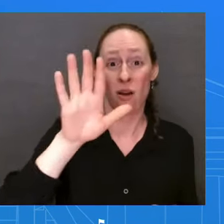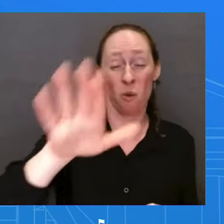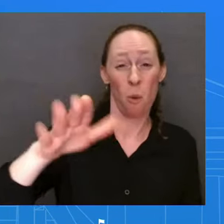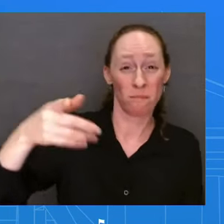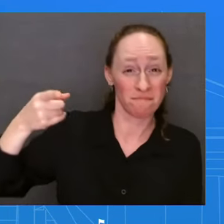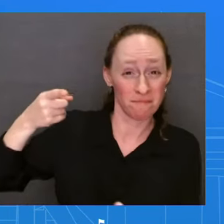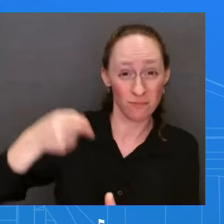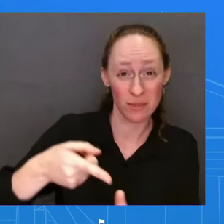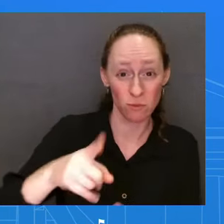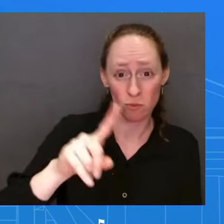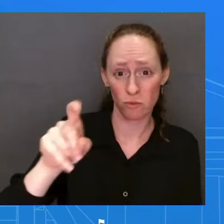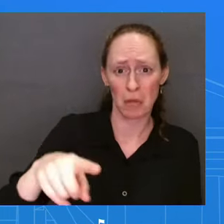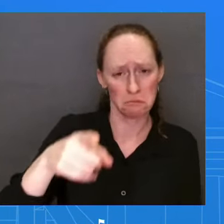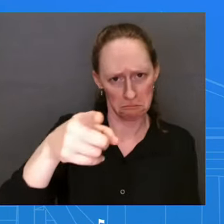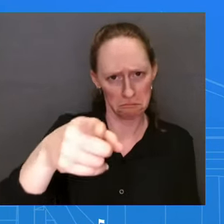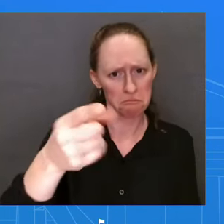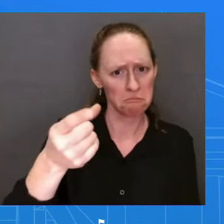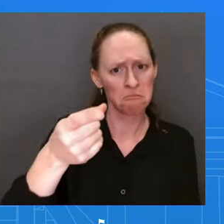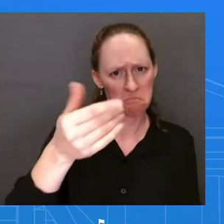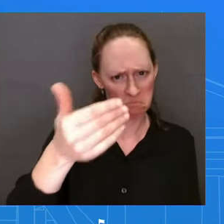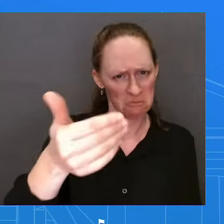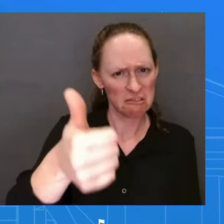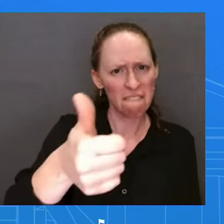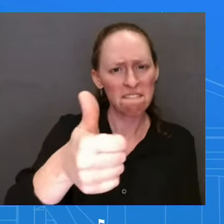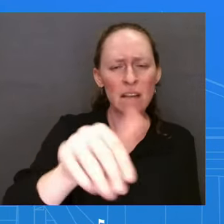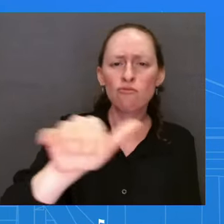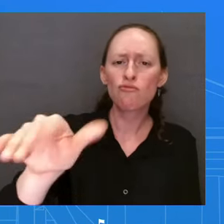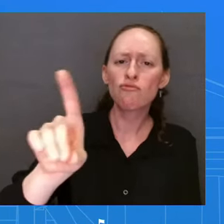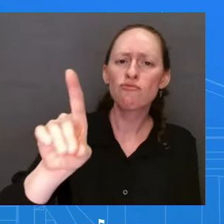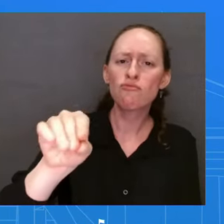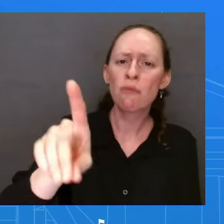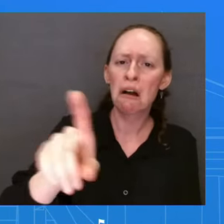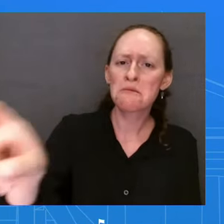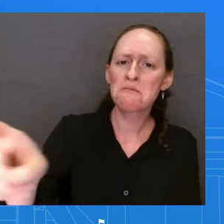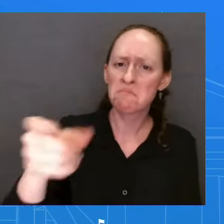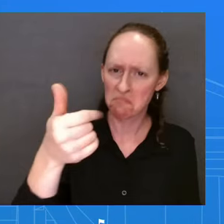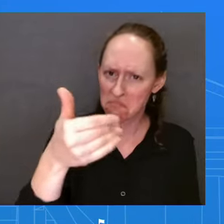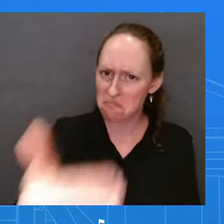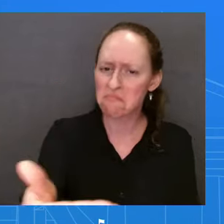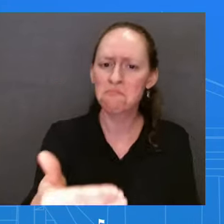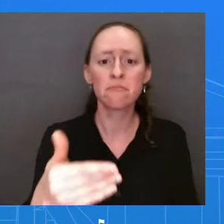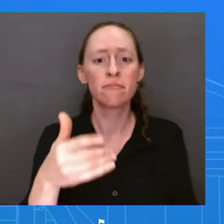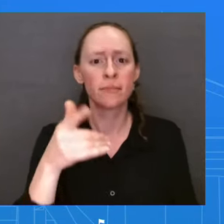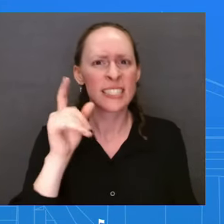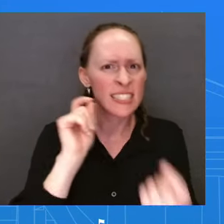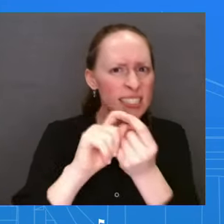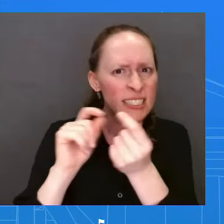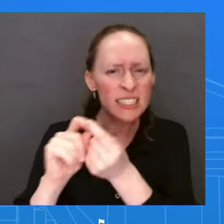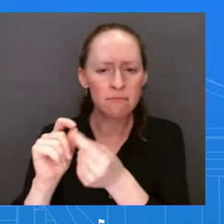of Defense about all of the specific contents of this package. I think they may have some more detail to lay out.